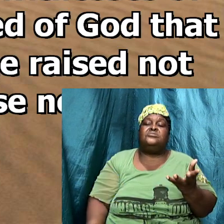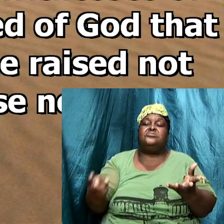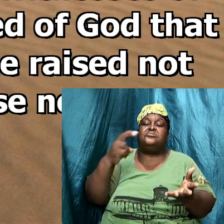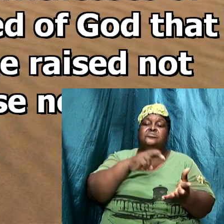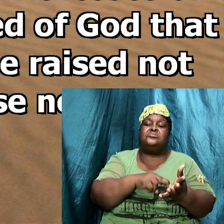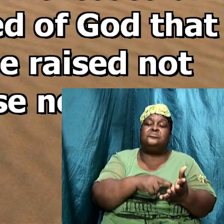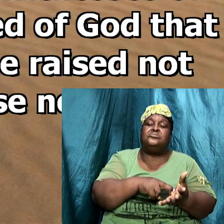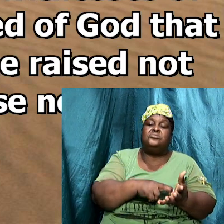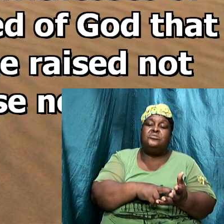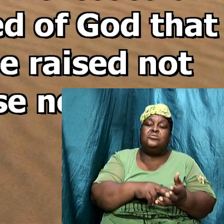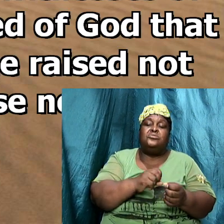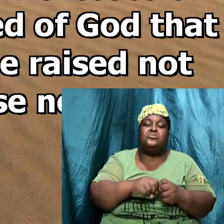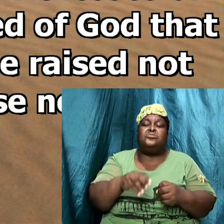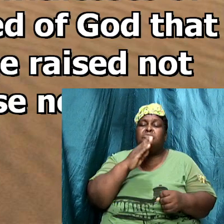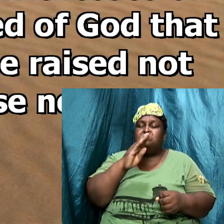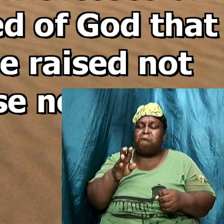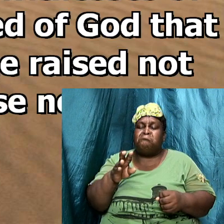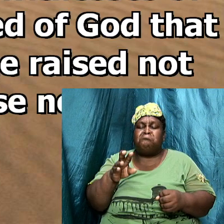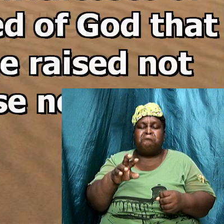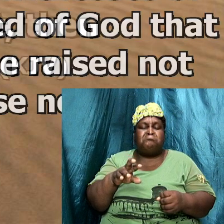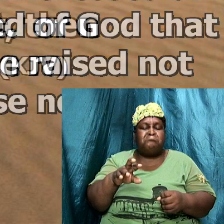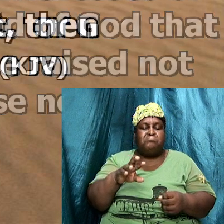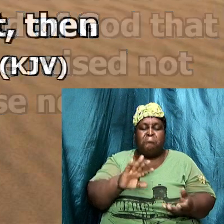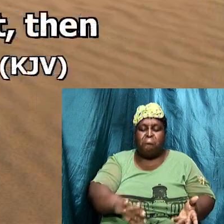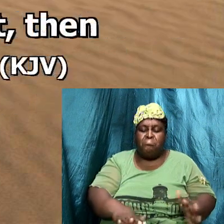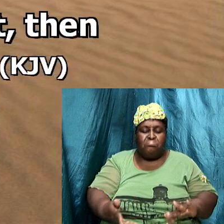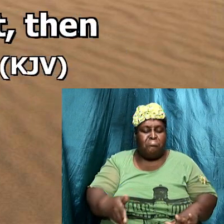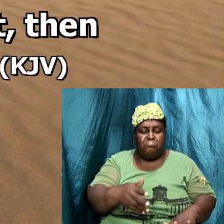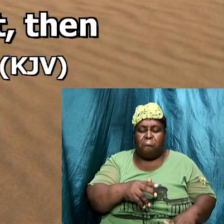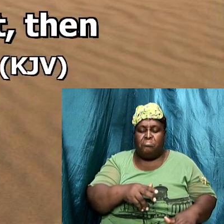so be that the dead rise not